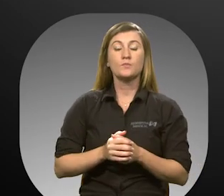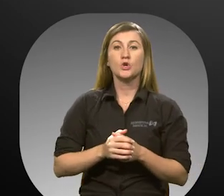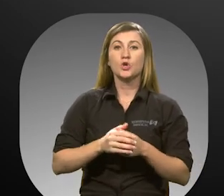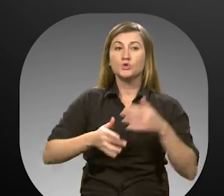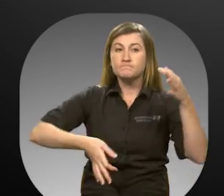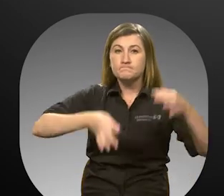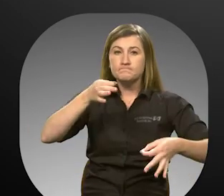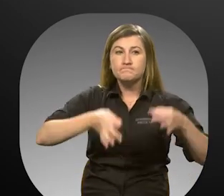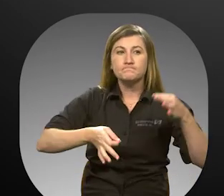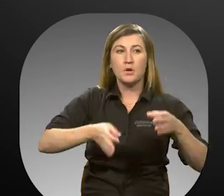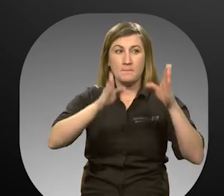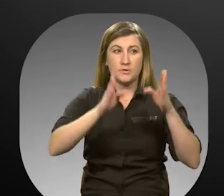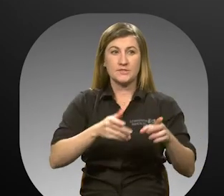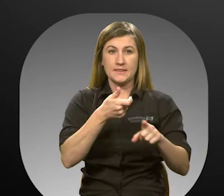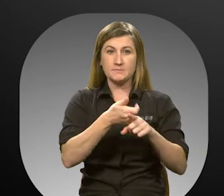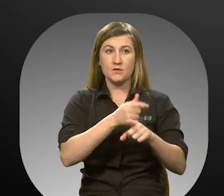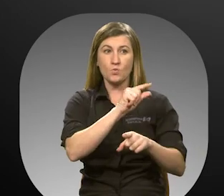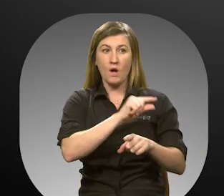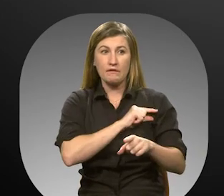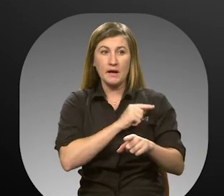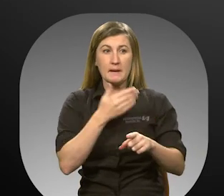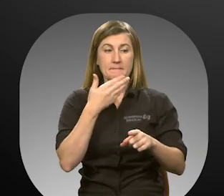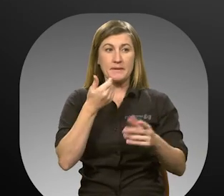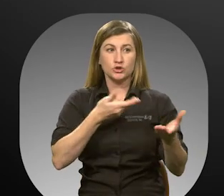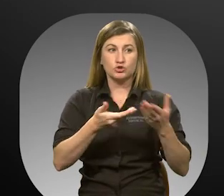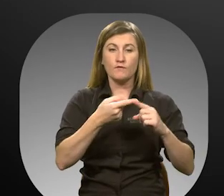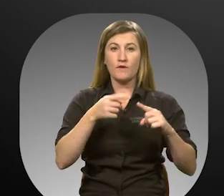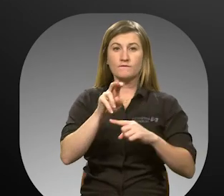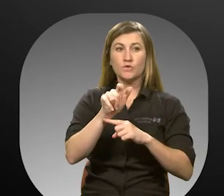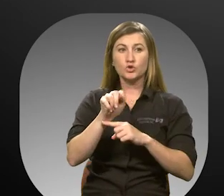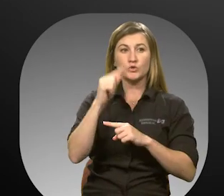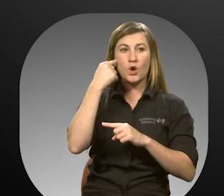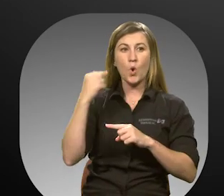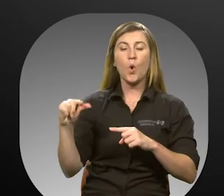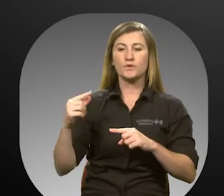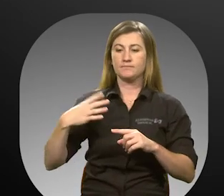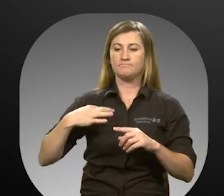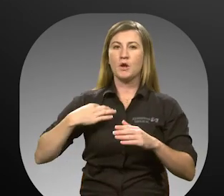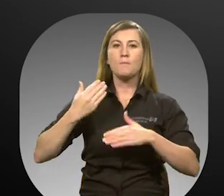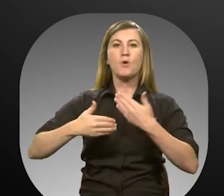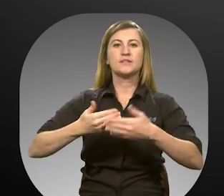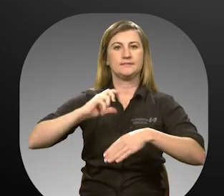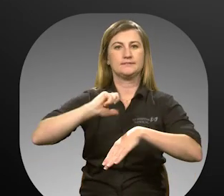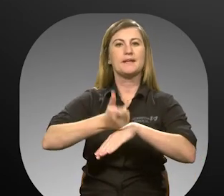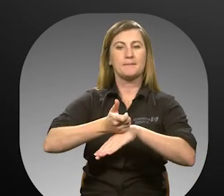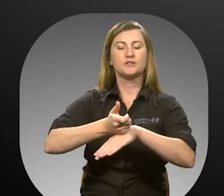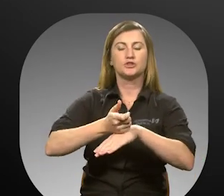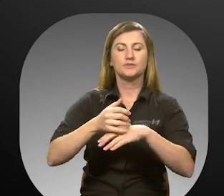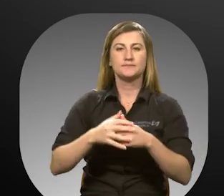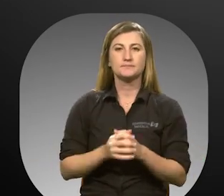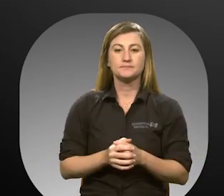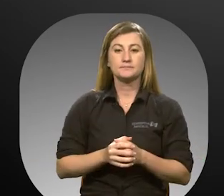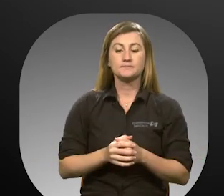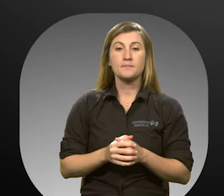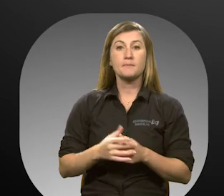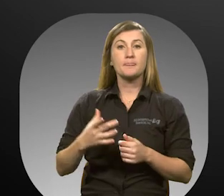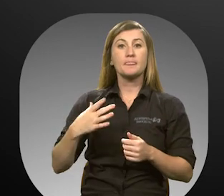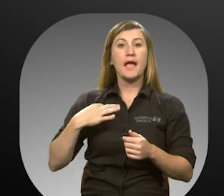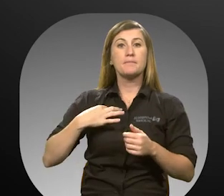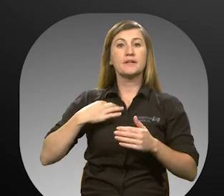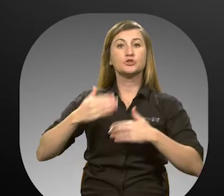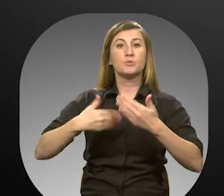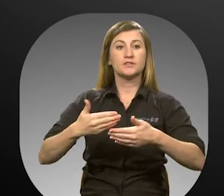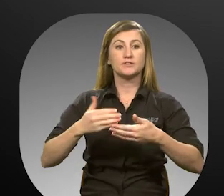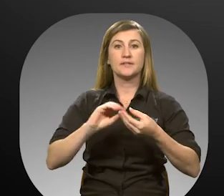to determine whether or not a person is best served with Votran Gold, an eligibility process has been established. Application Process